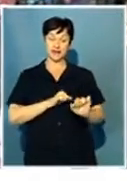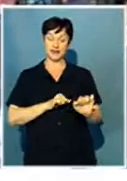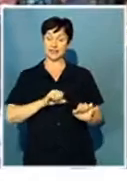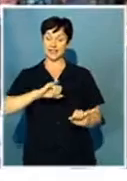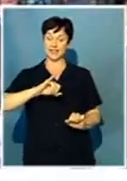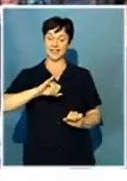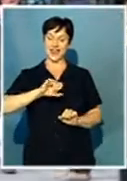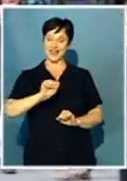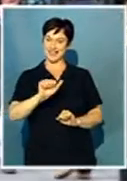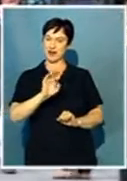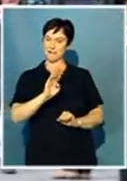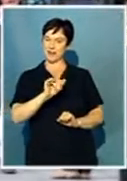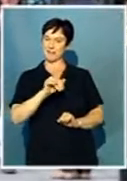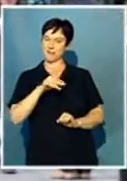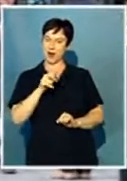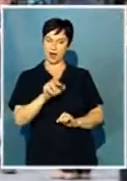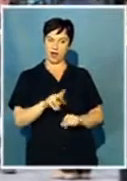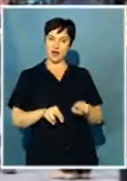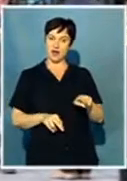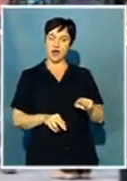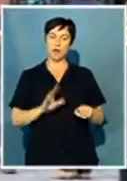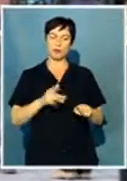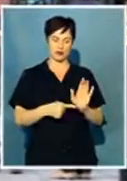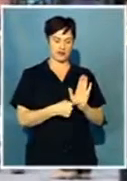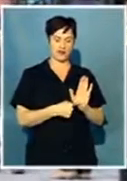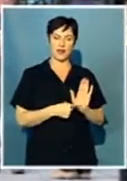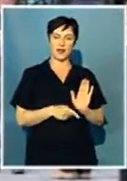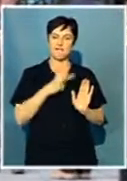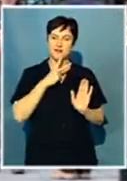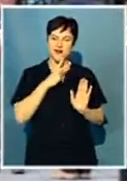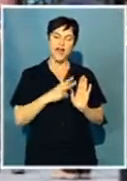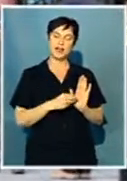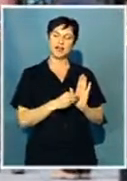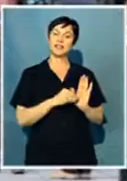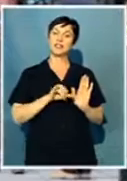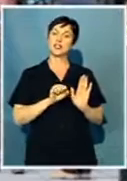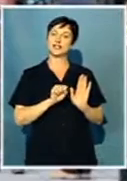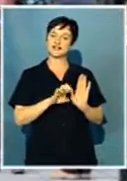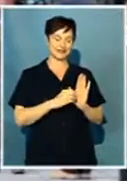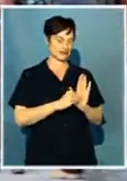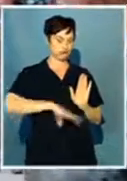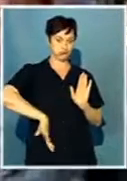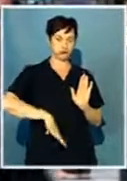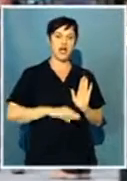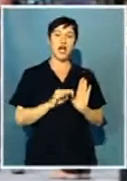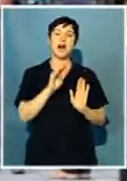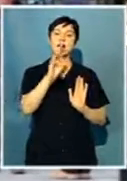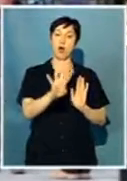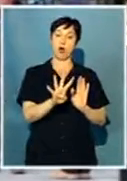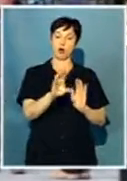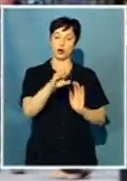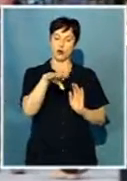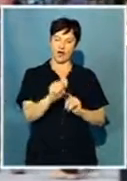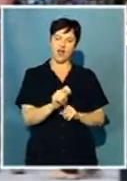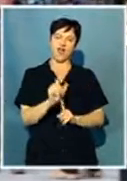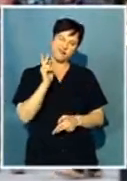Johannesburg stock exchanges on 5 October with the full merger completing a few days later. SAB Miller